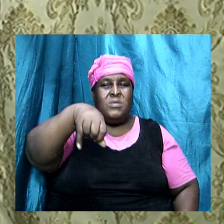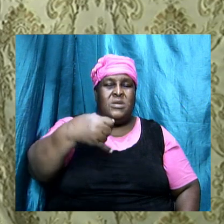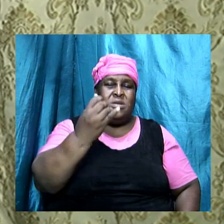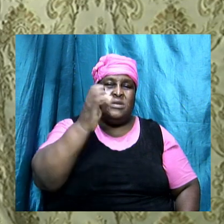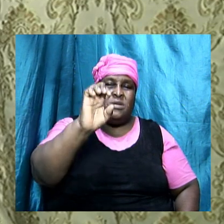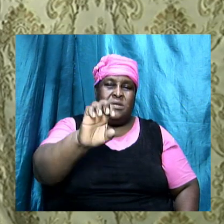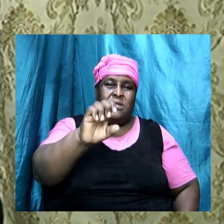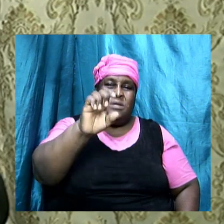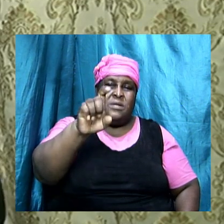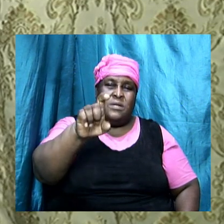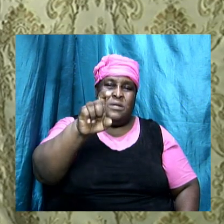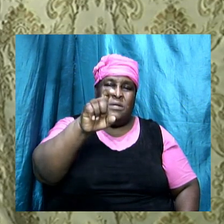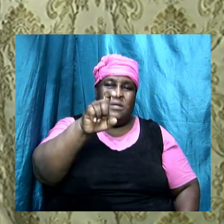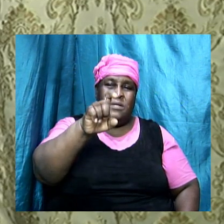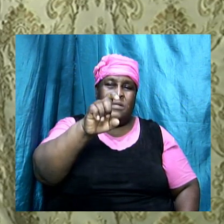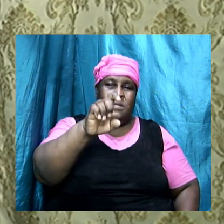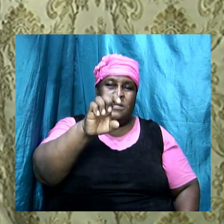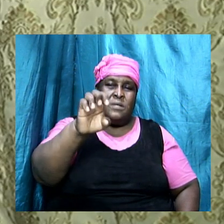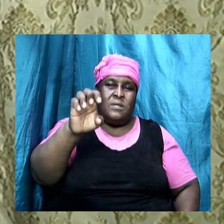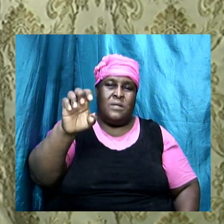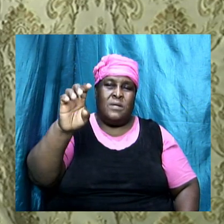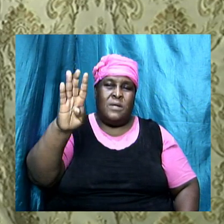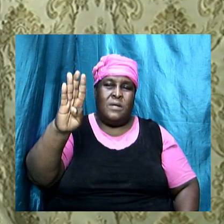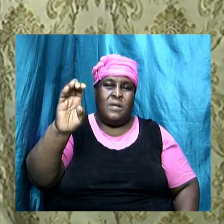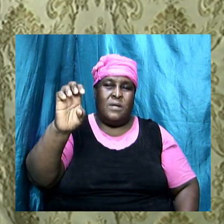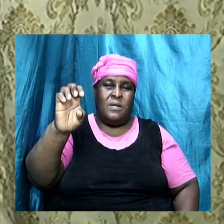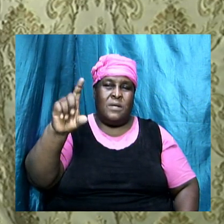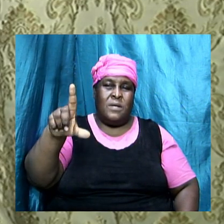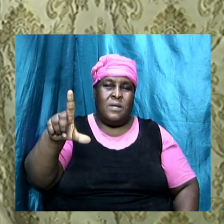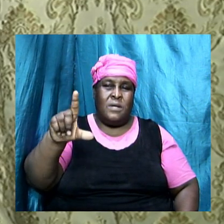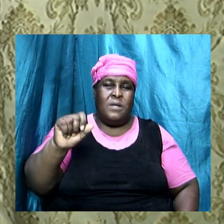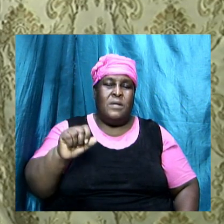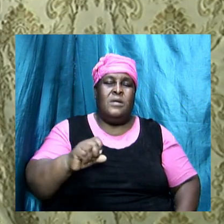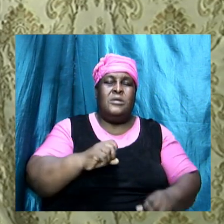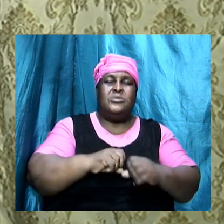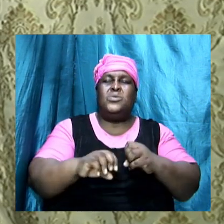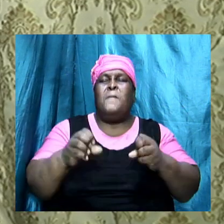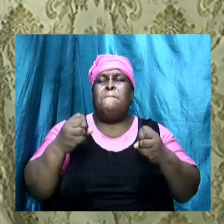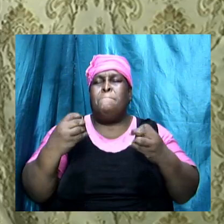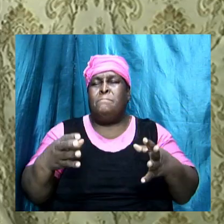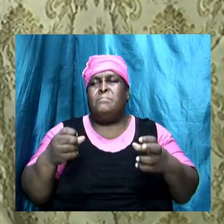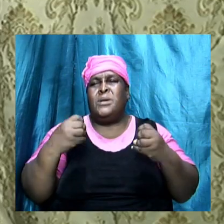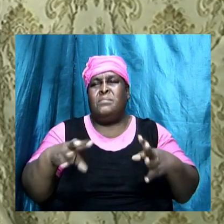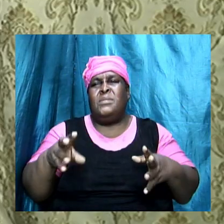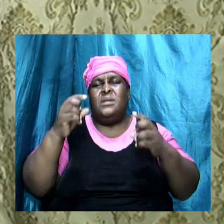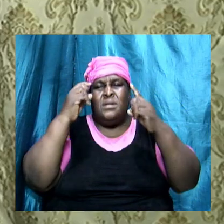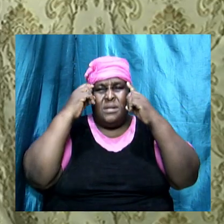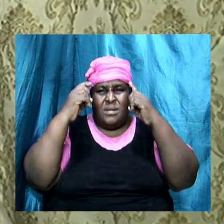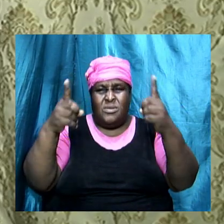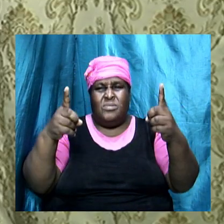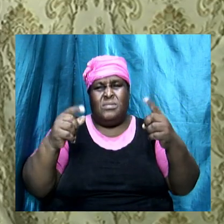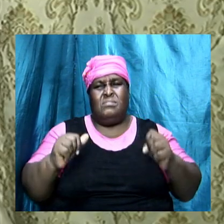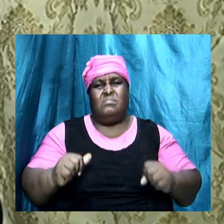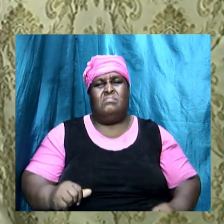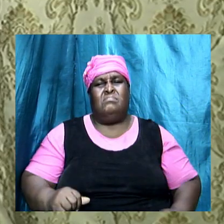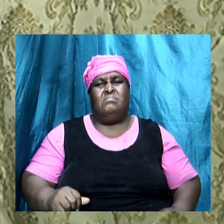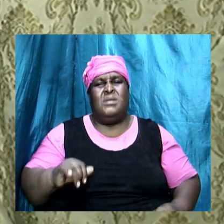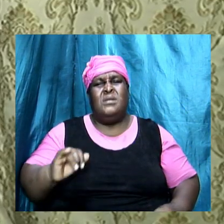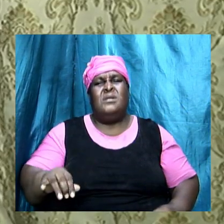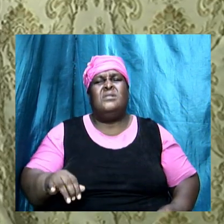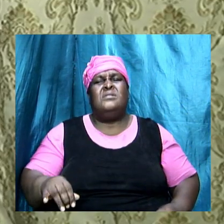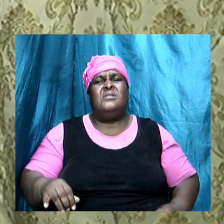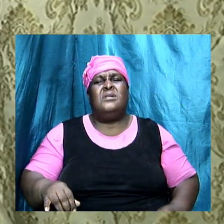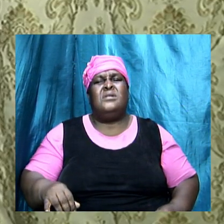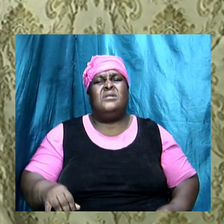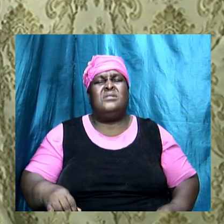amen and you see now you recognize that there are so many doctrines oh God that is dear